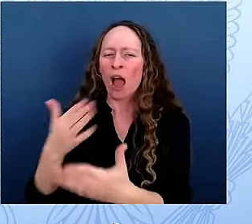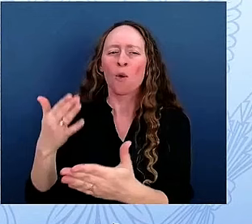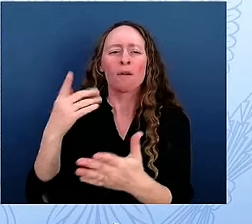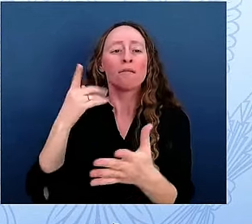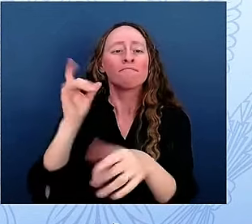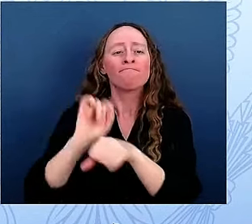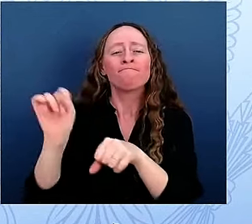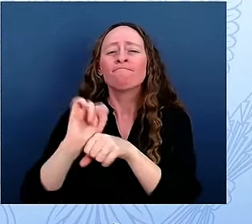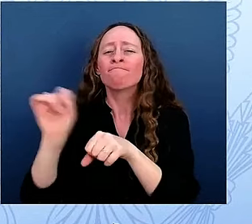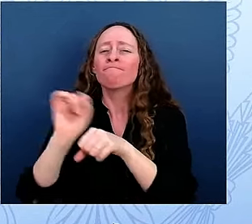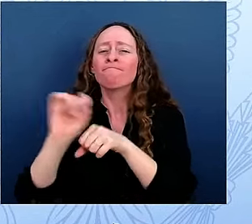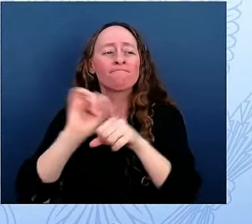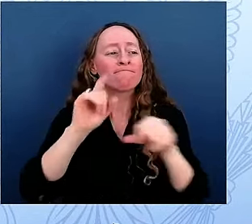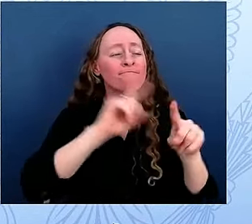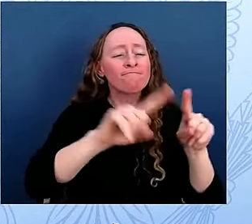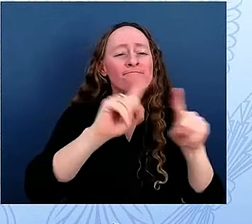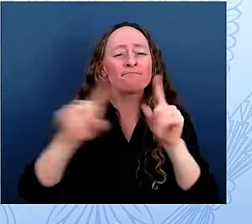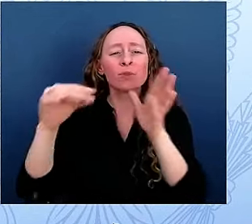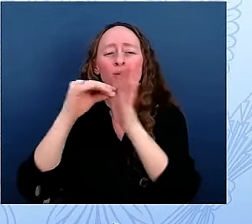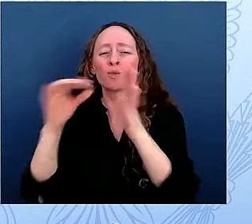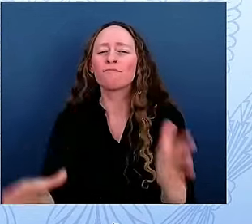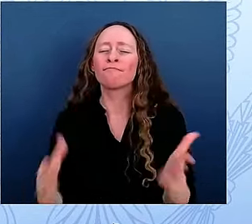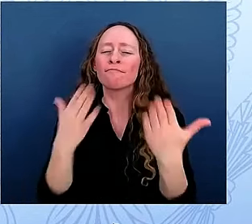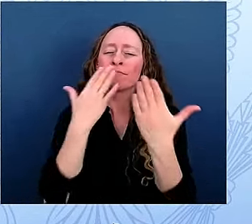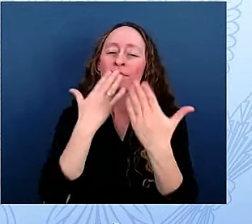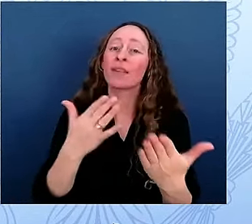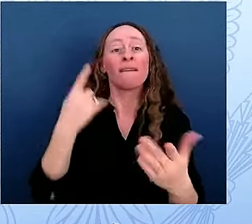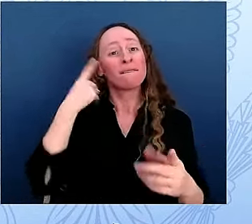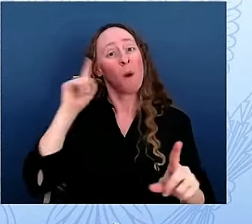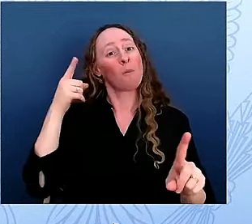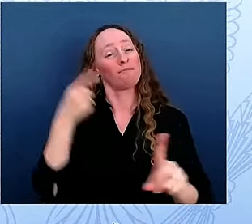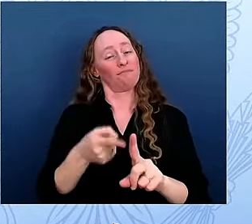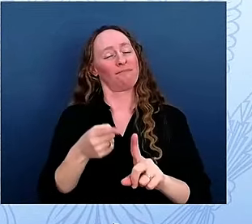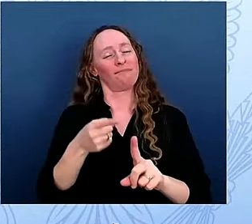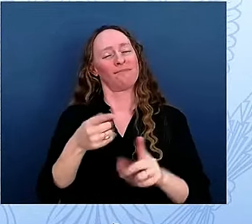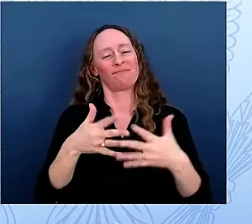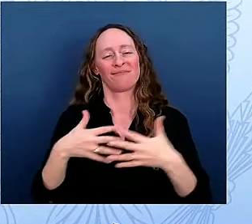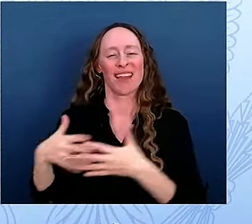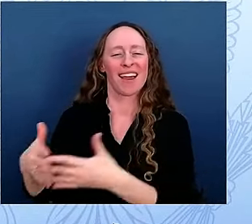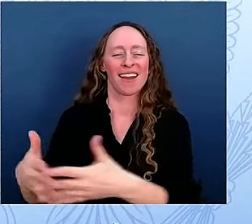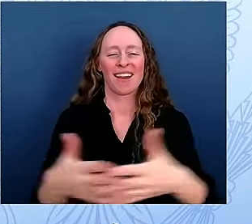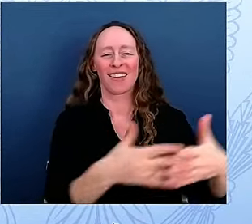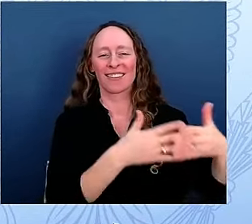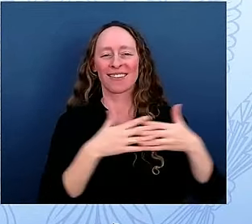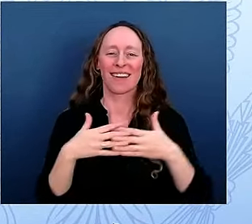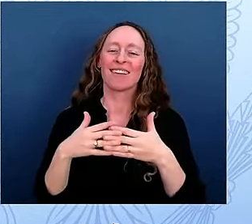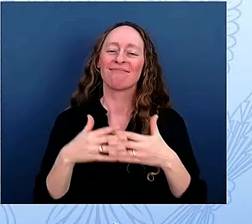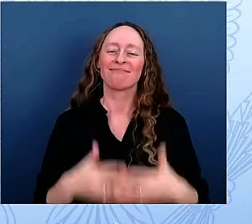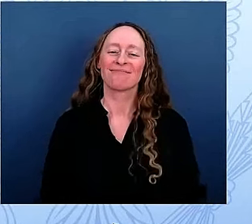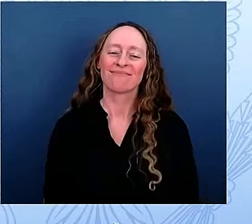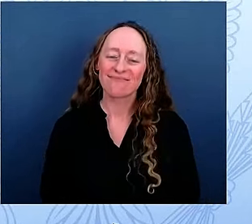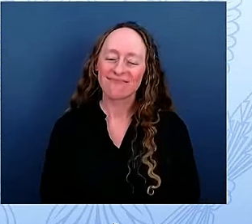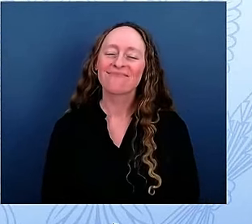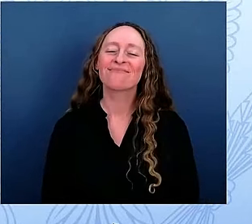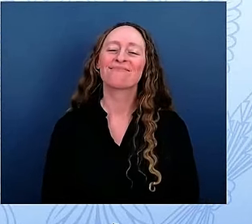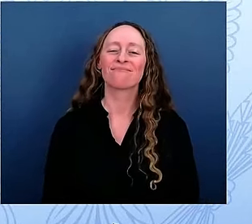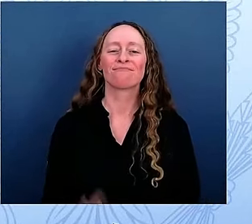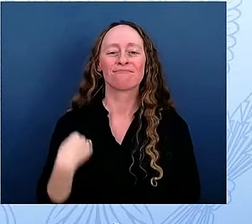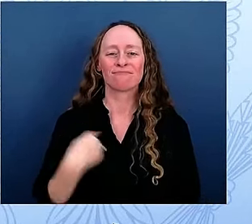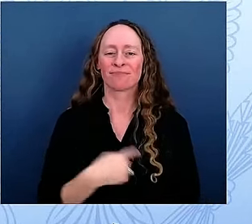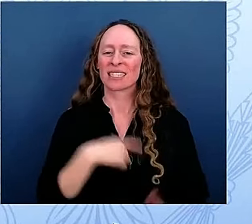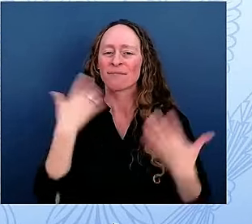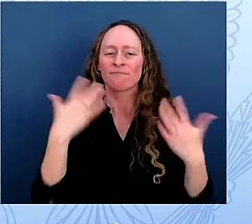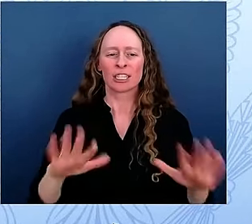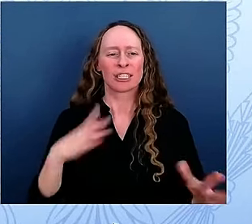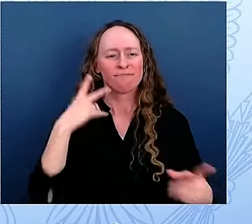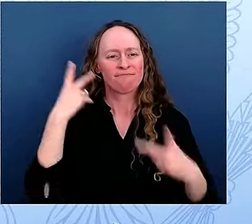people, to make a more vivid, living, breathing reflection of the many people and events that have made